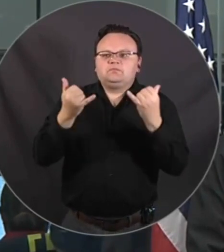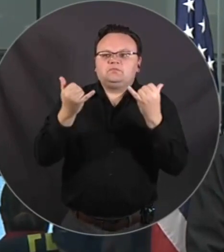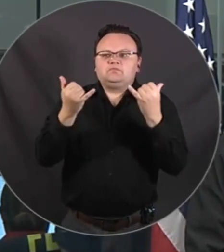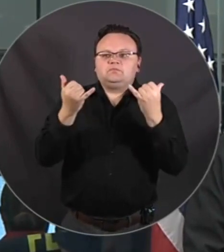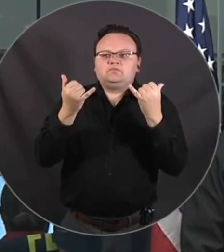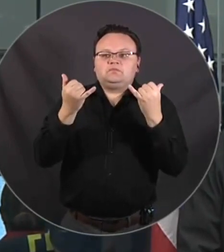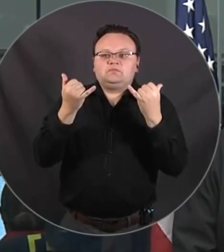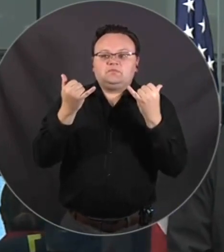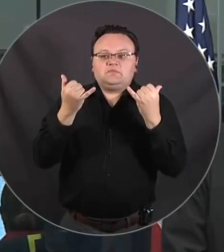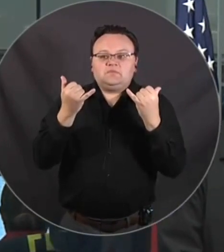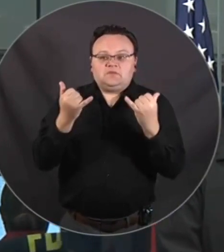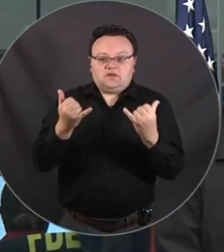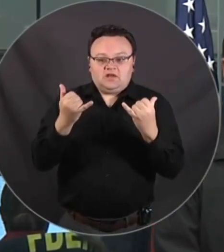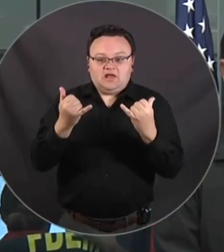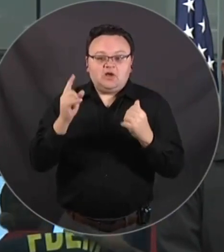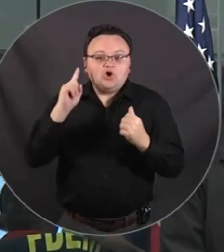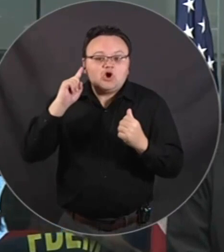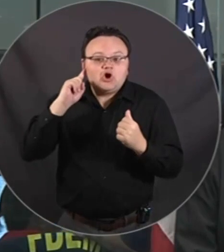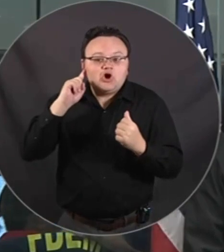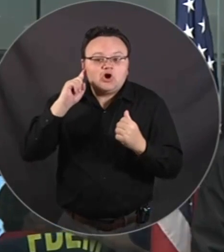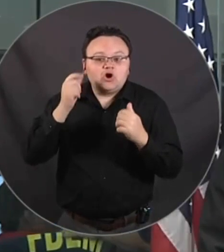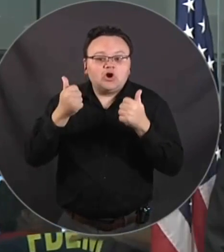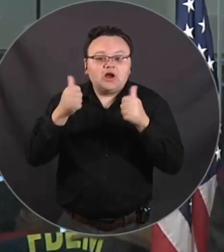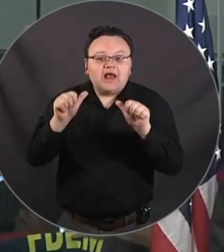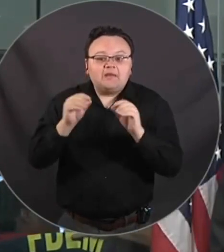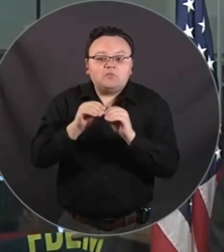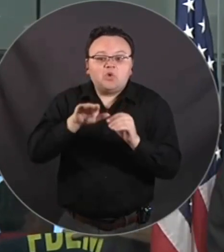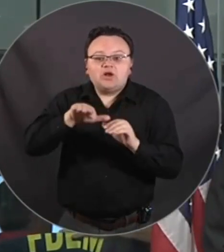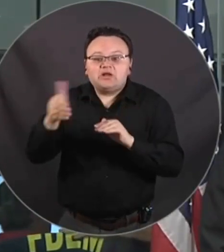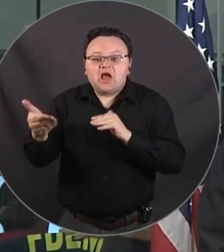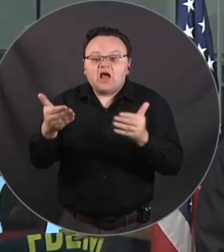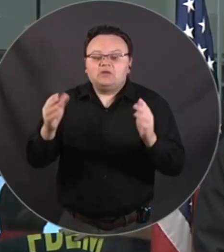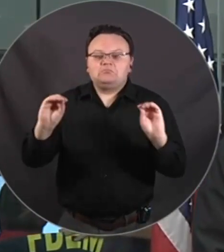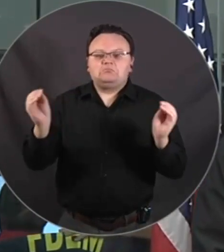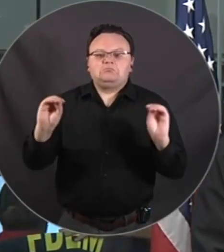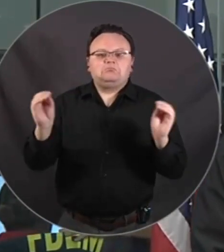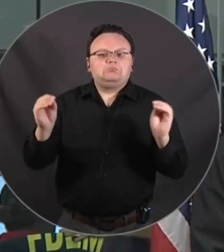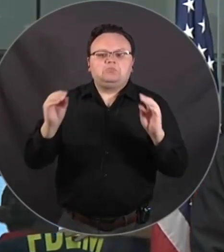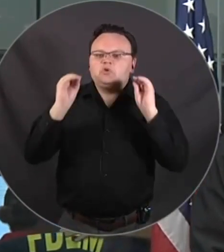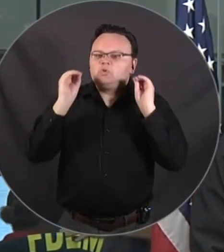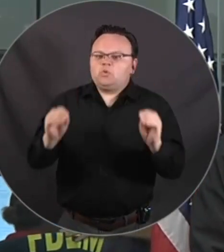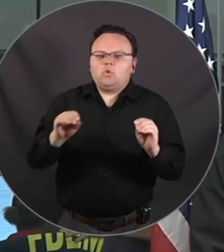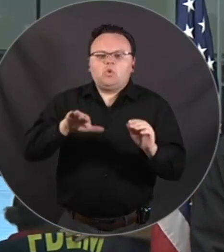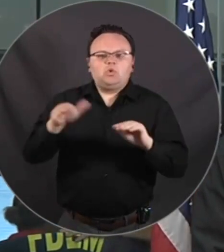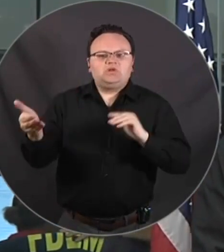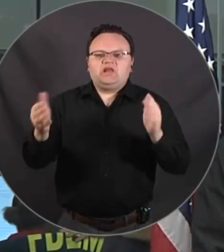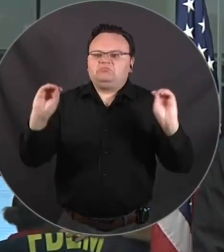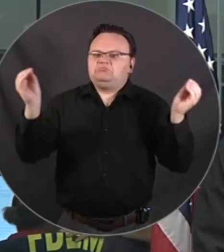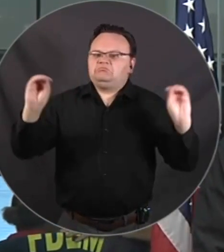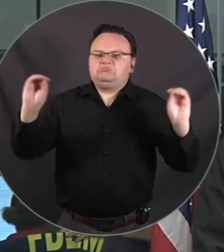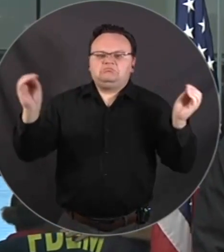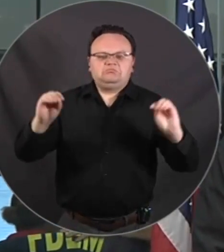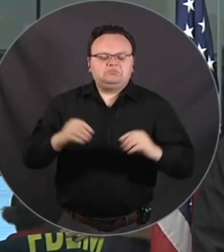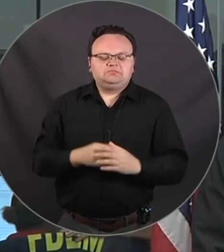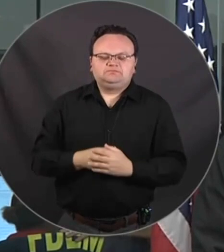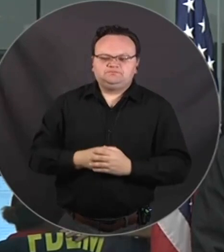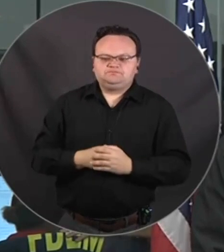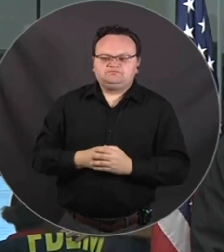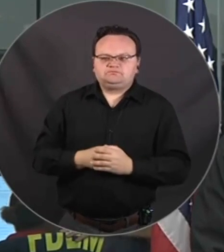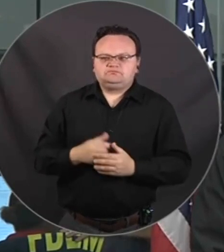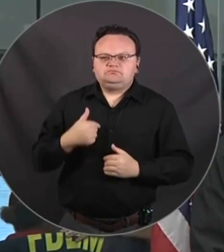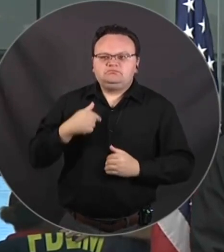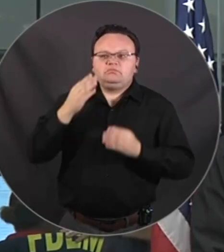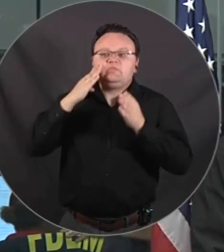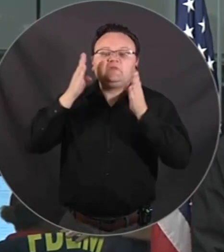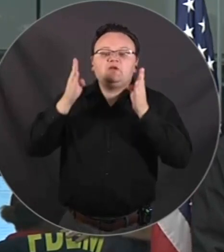have been reported to the Medical Examiner's Commission. No deaths. We, you the governor and I really hit that